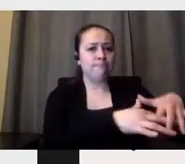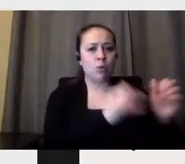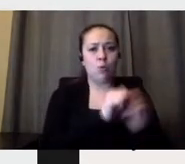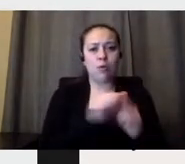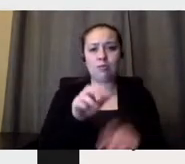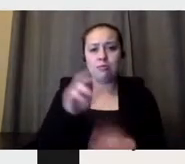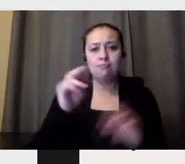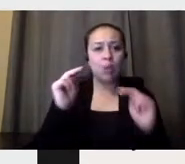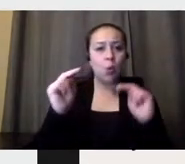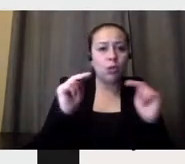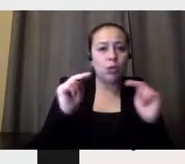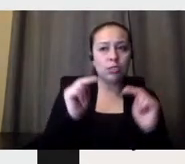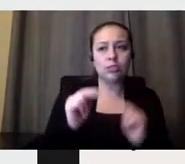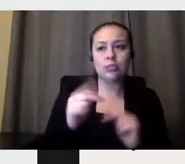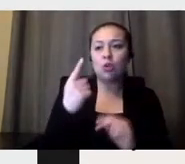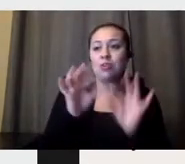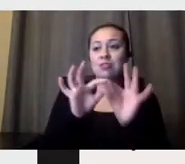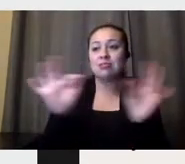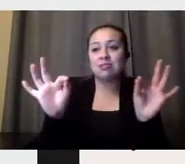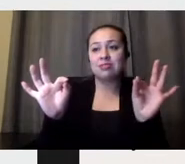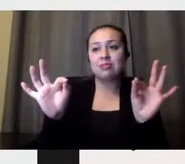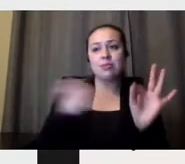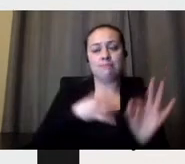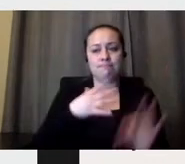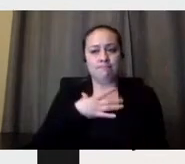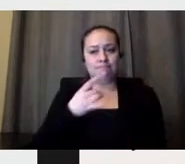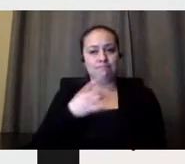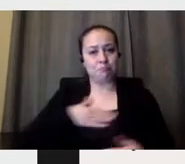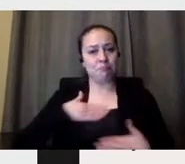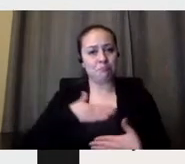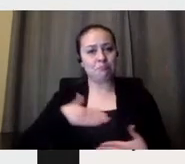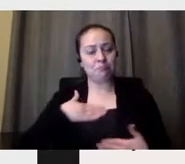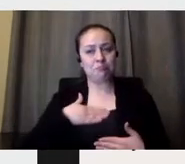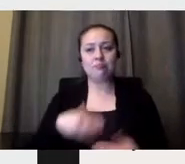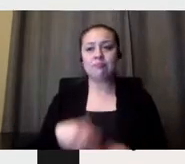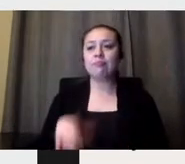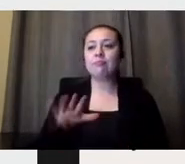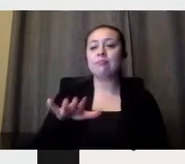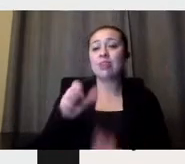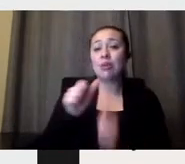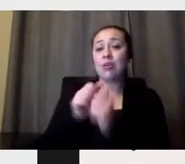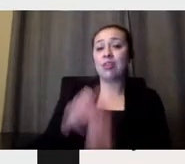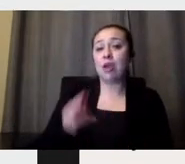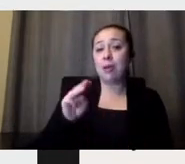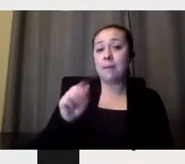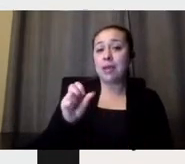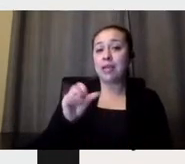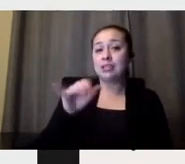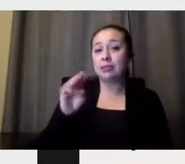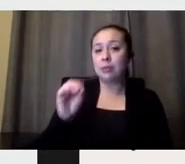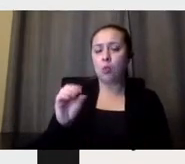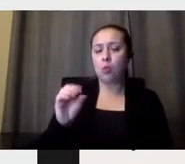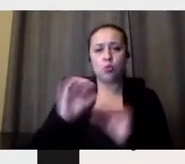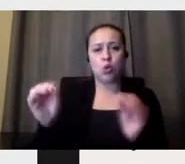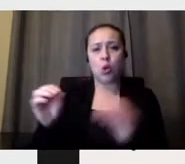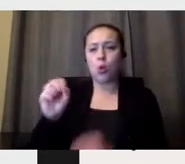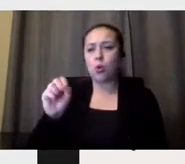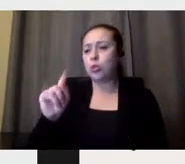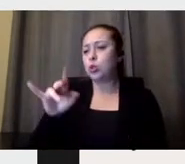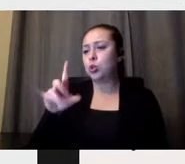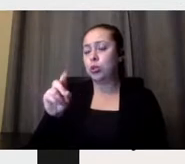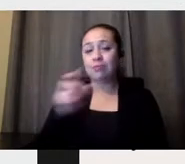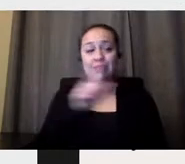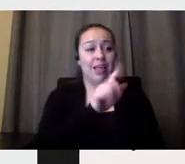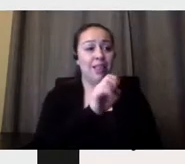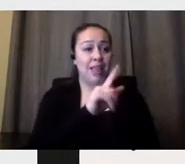sentence that I like very much. Without Massimo, there was no studio. Without Leila, there was